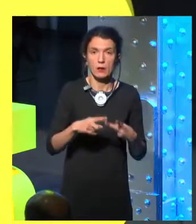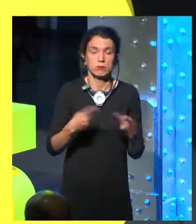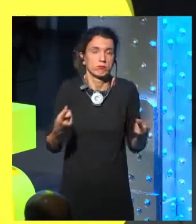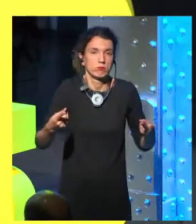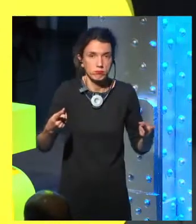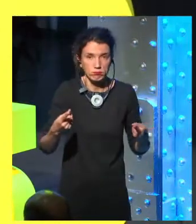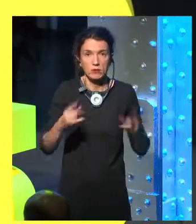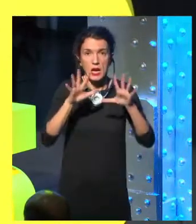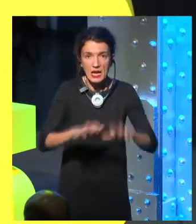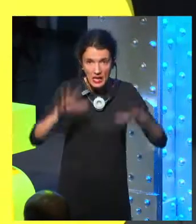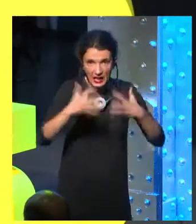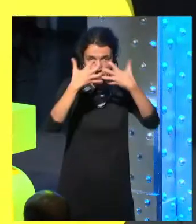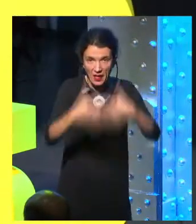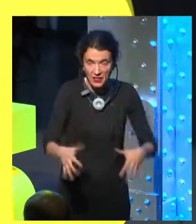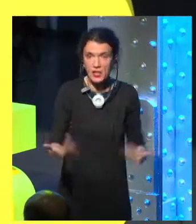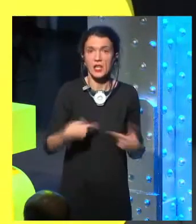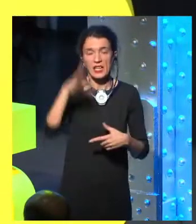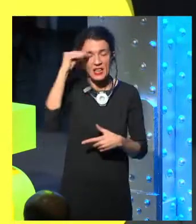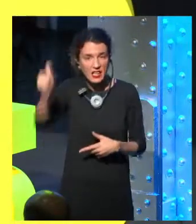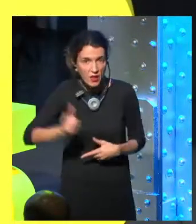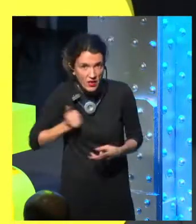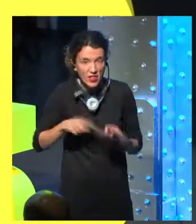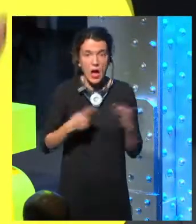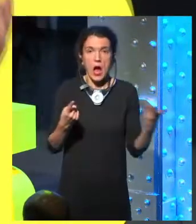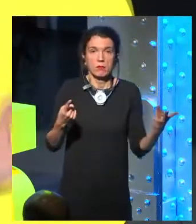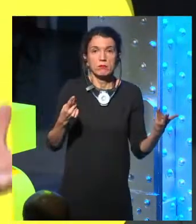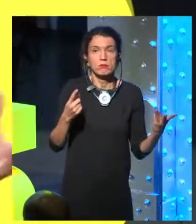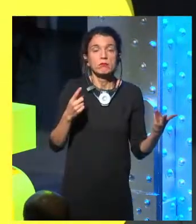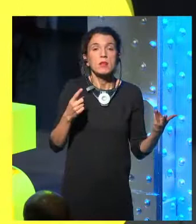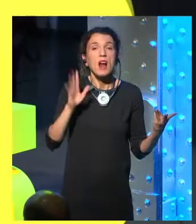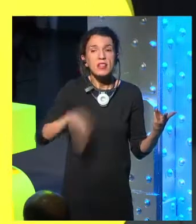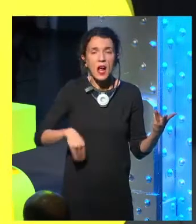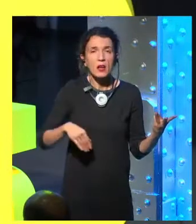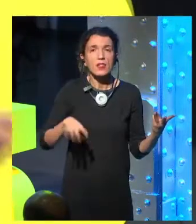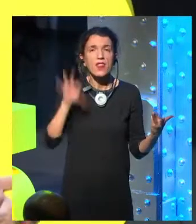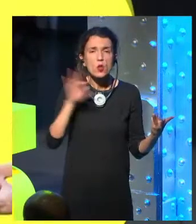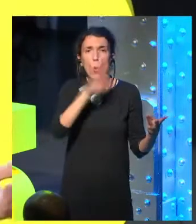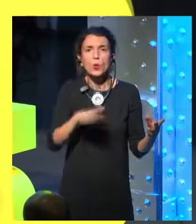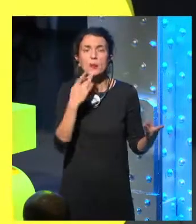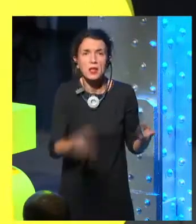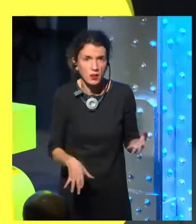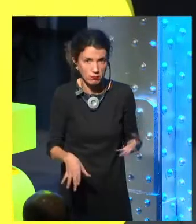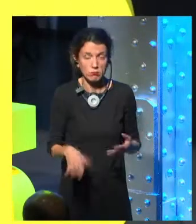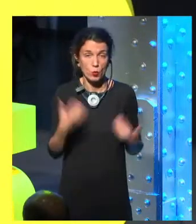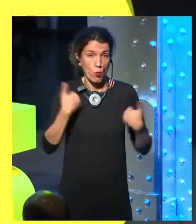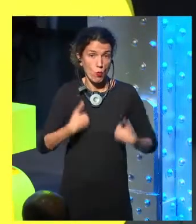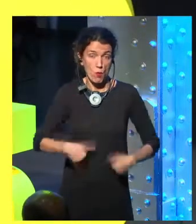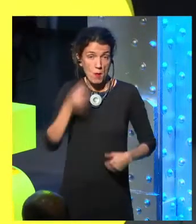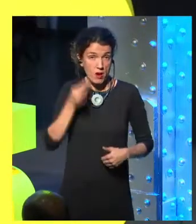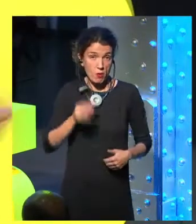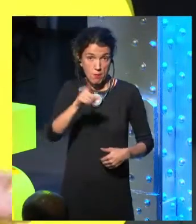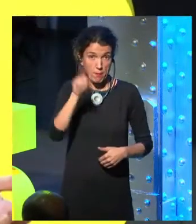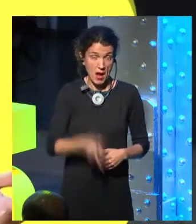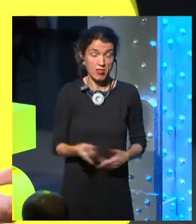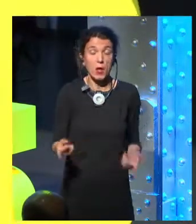machine learning, AI. But the final decisions are